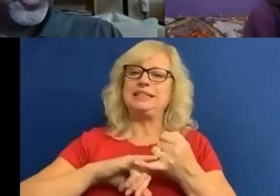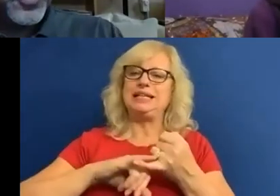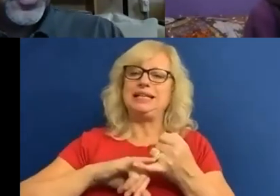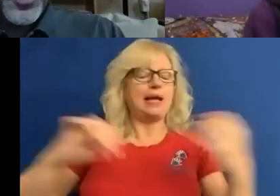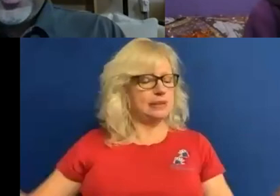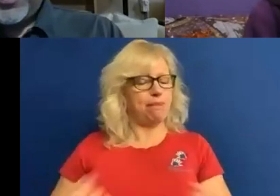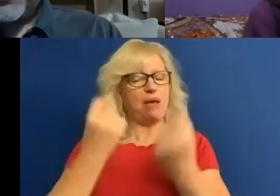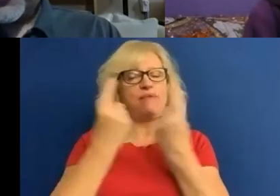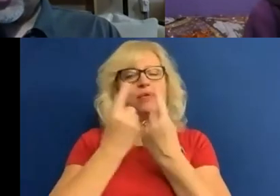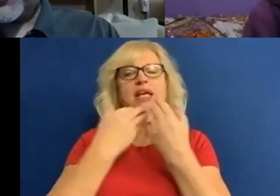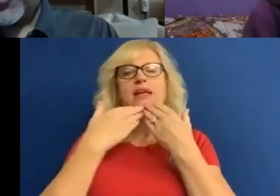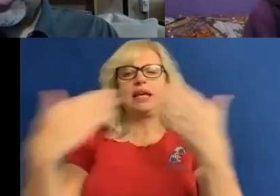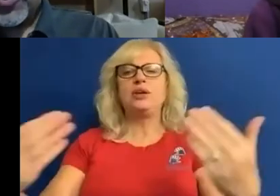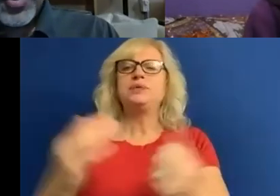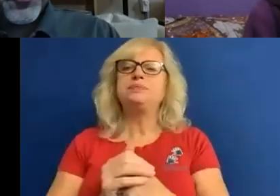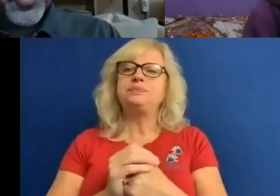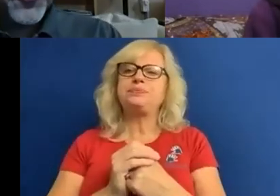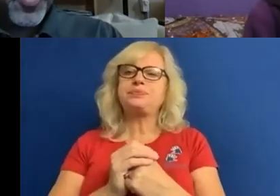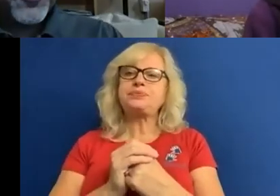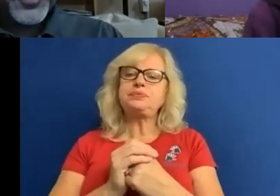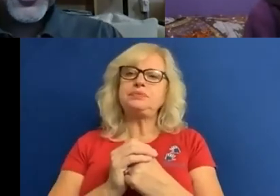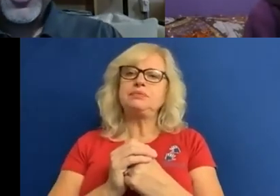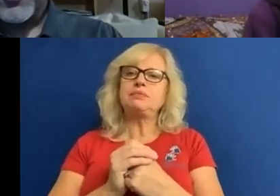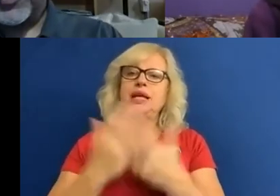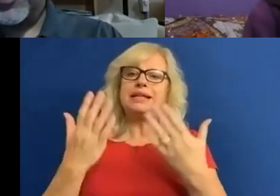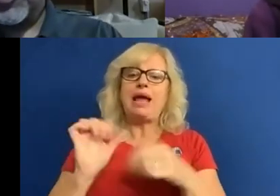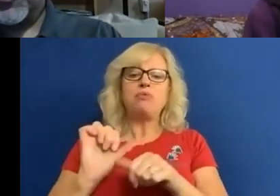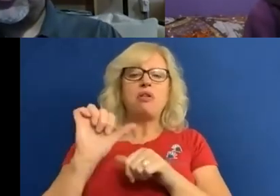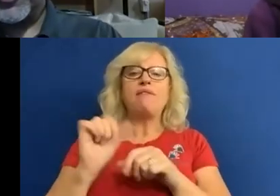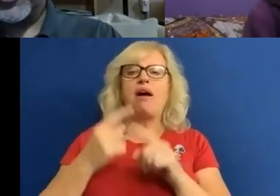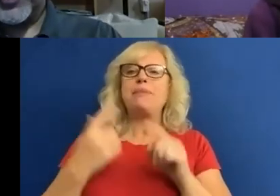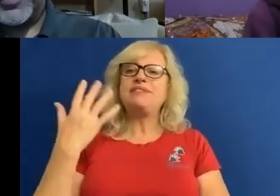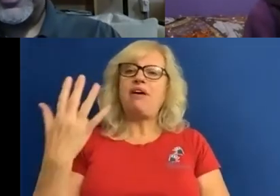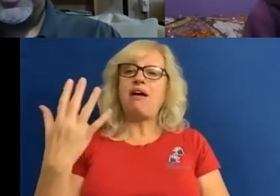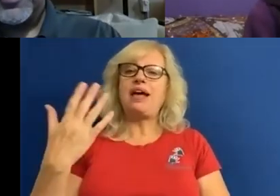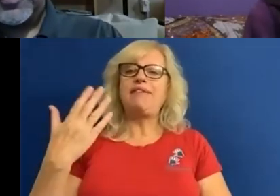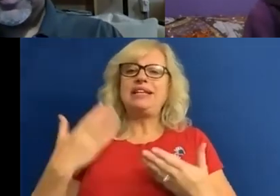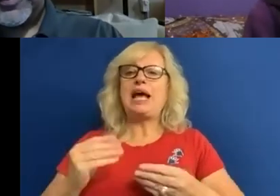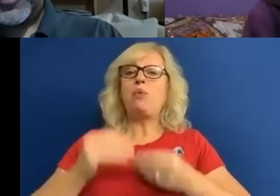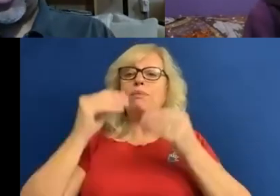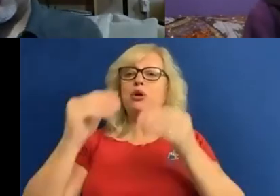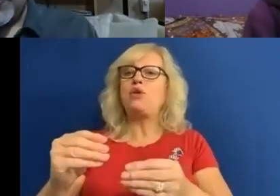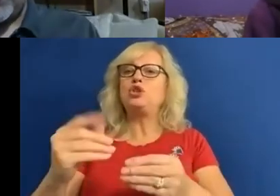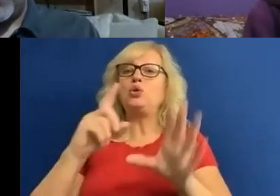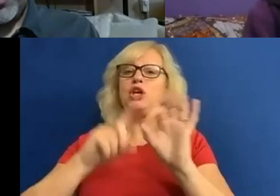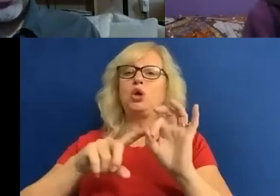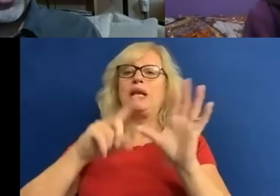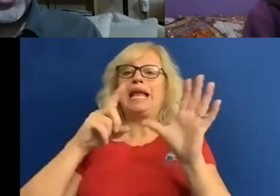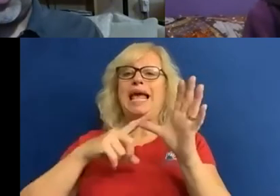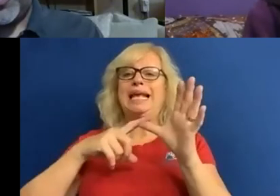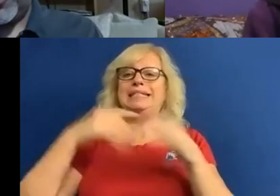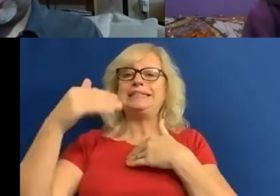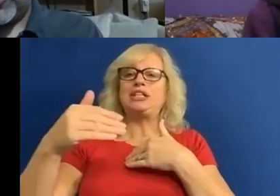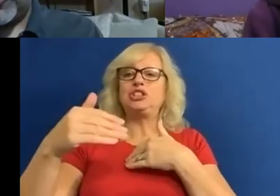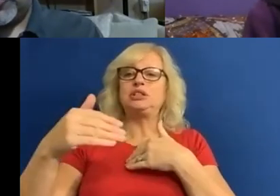you. And so we had just gone half past five and it's we're going to move on to the Q amp a section so I will just